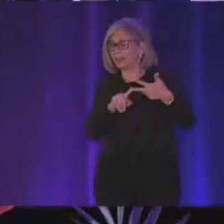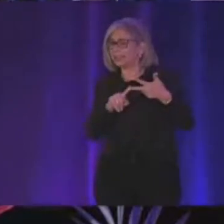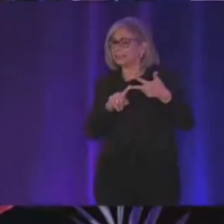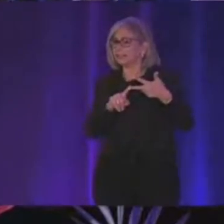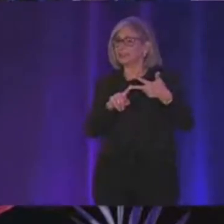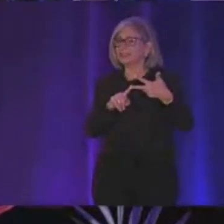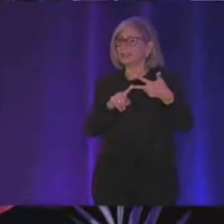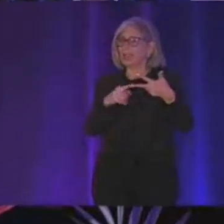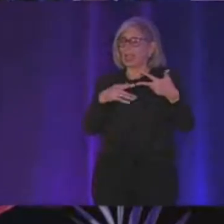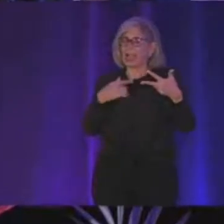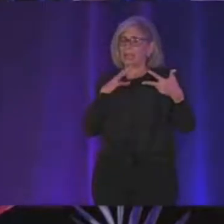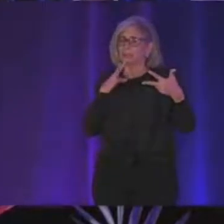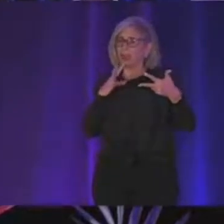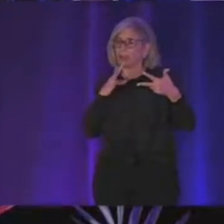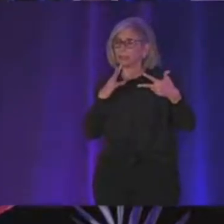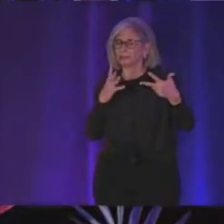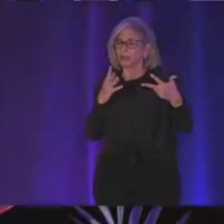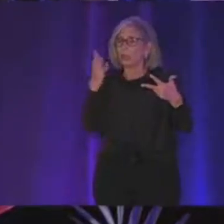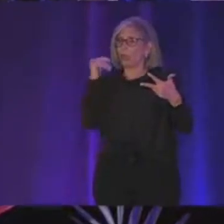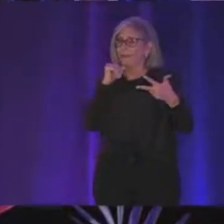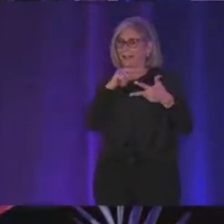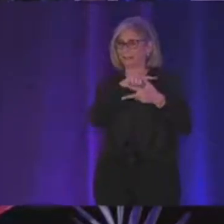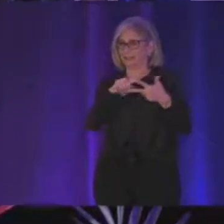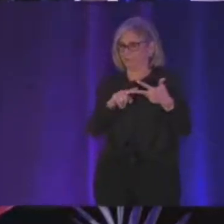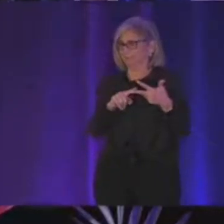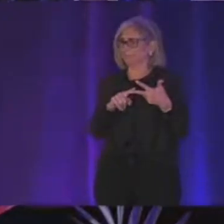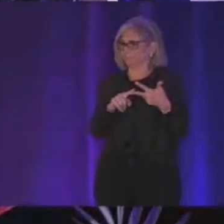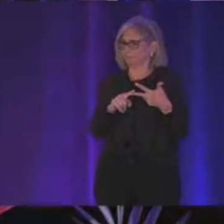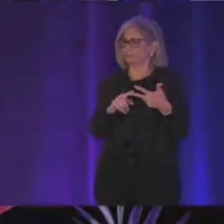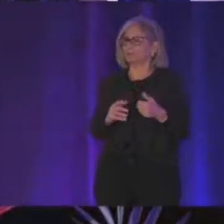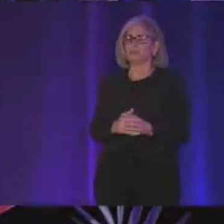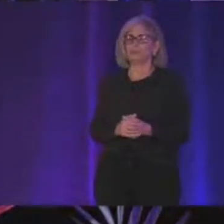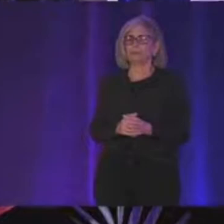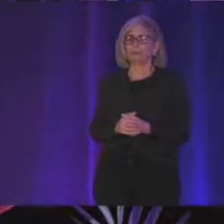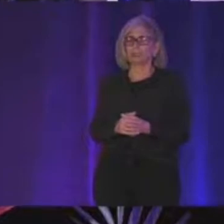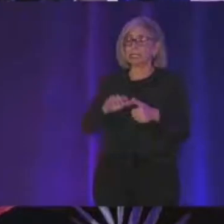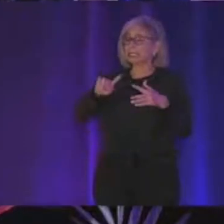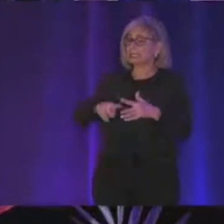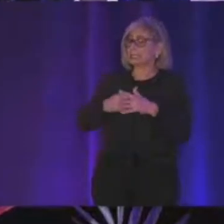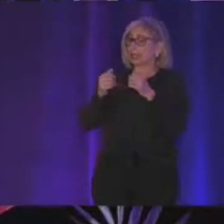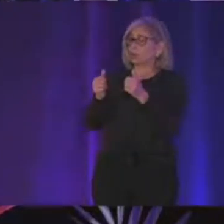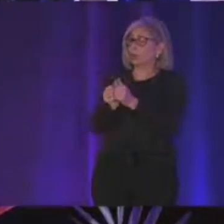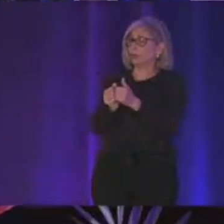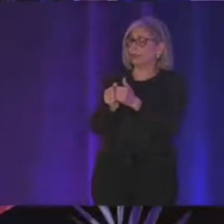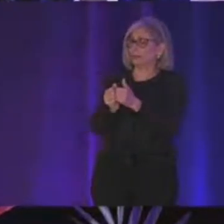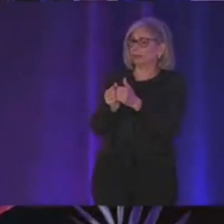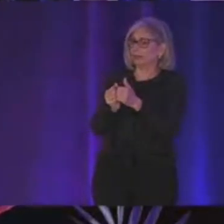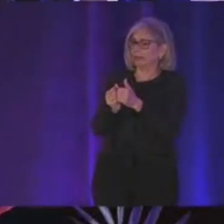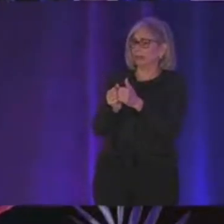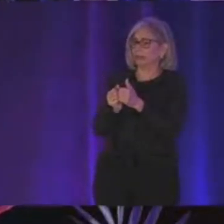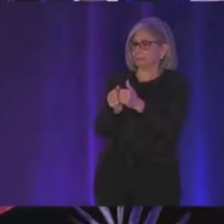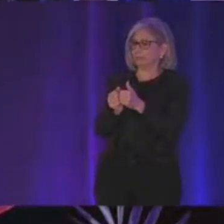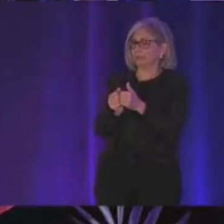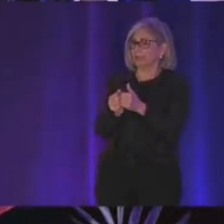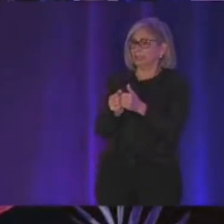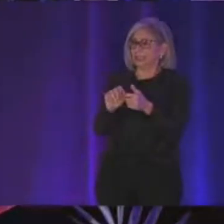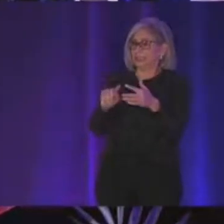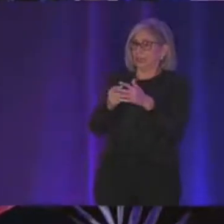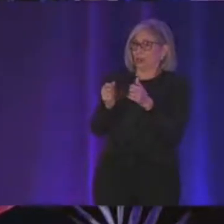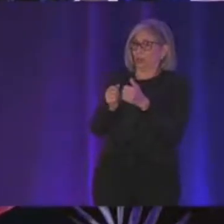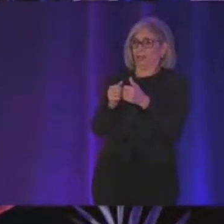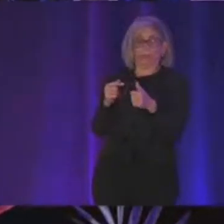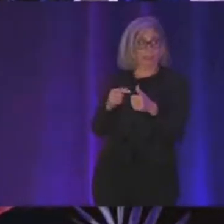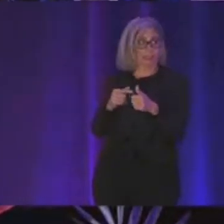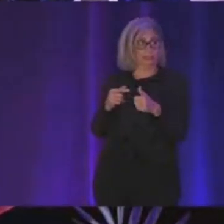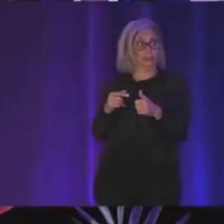that I thought were true were not so let's start with stating the program so we have like this